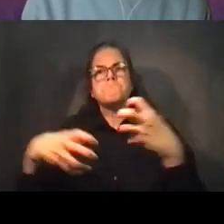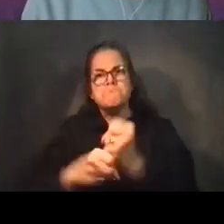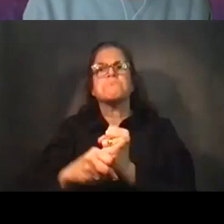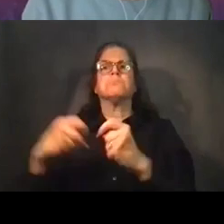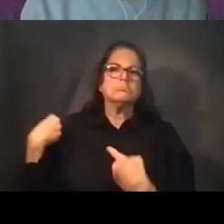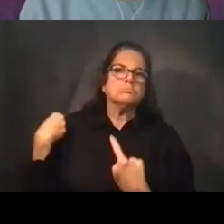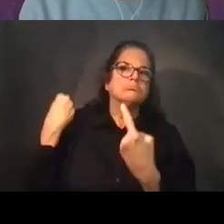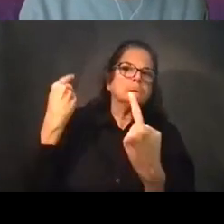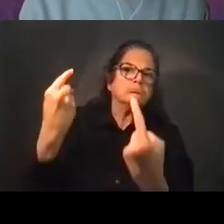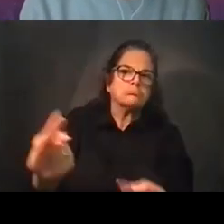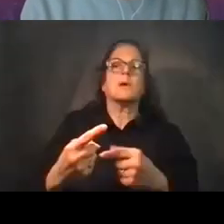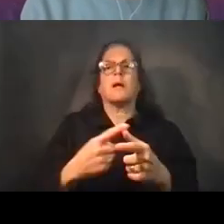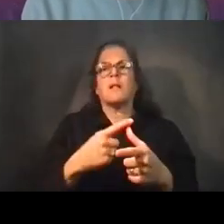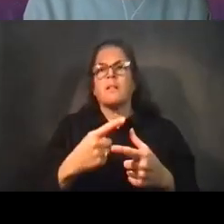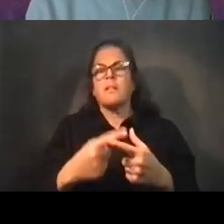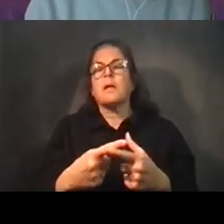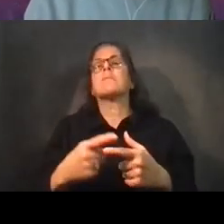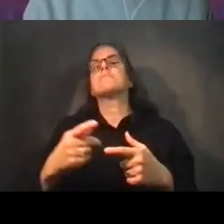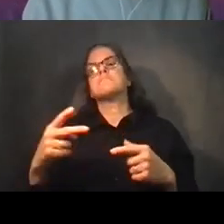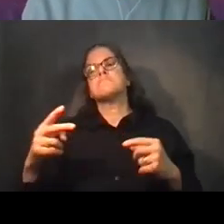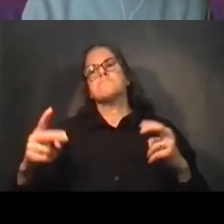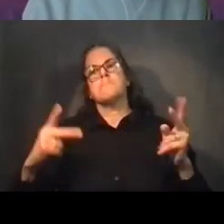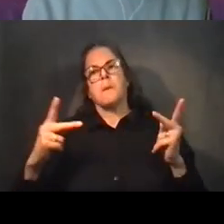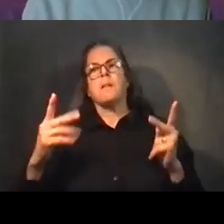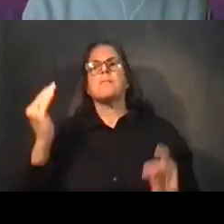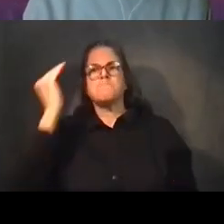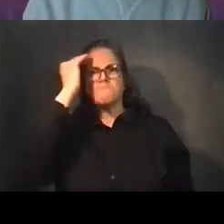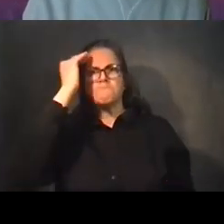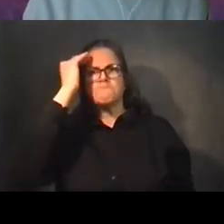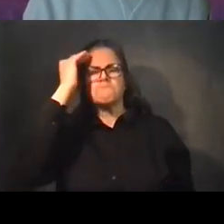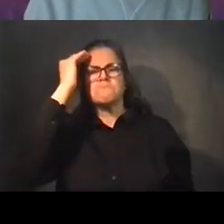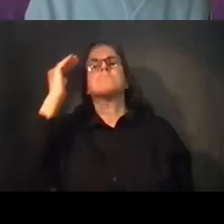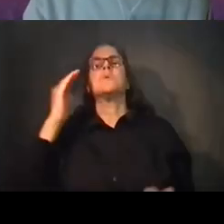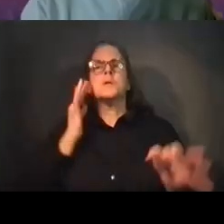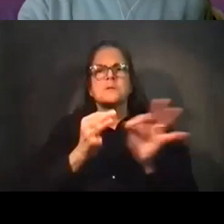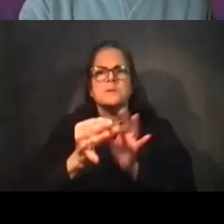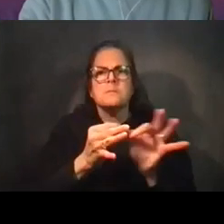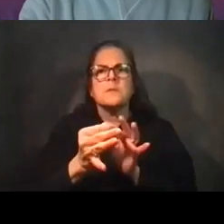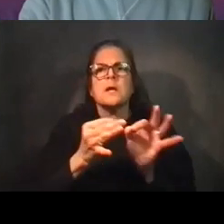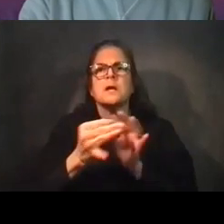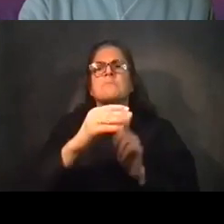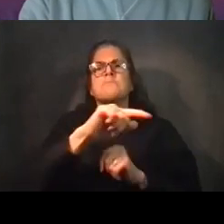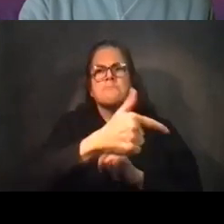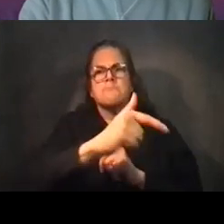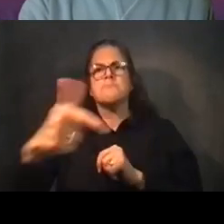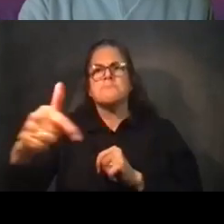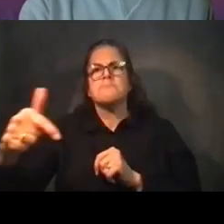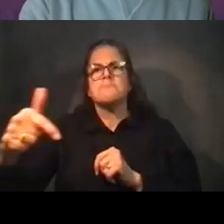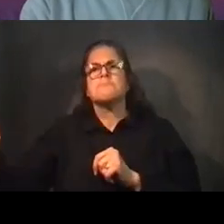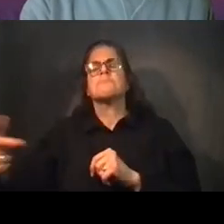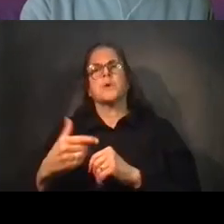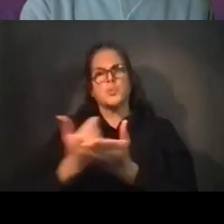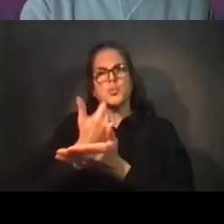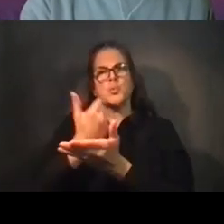experts on what the community can expect from this new phase of work that we'll be starting. So before we get